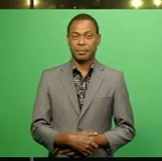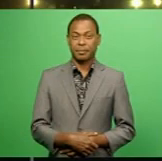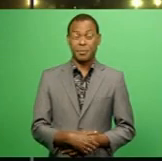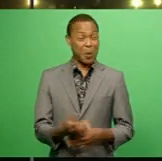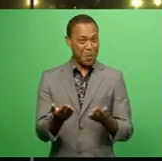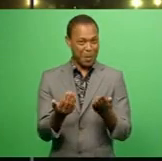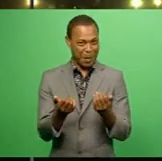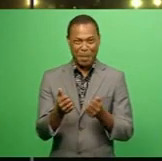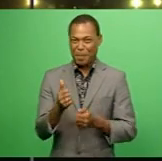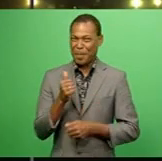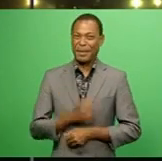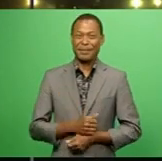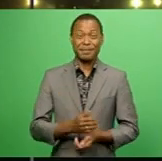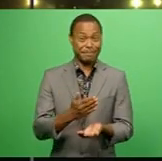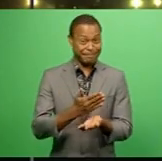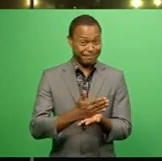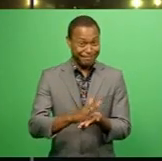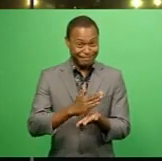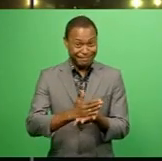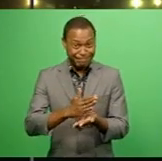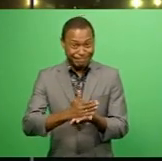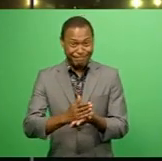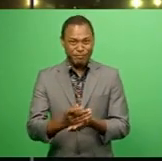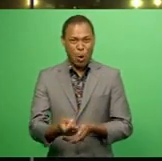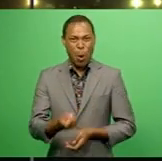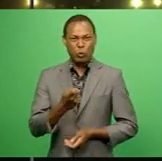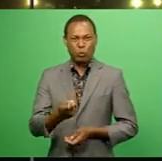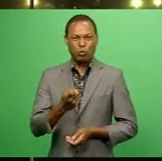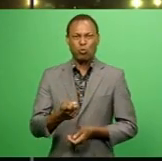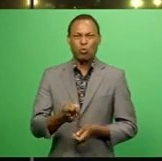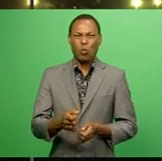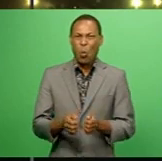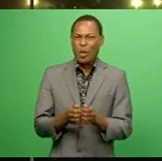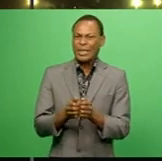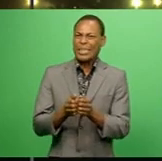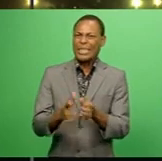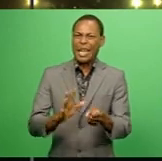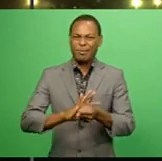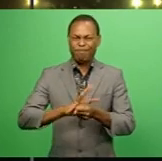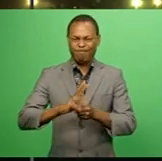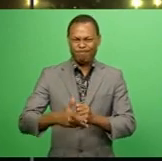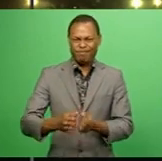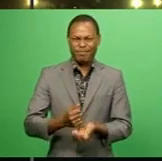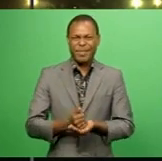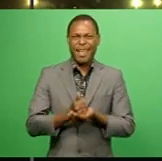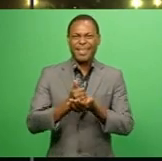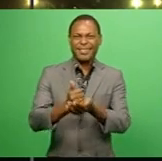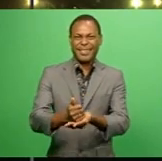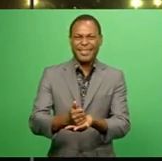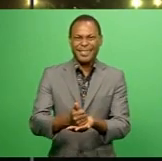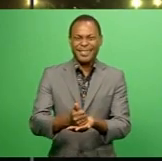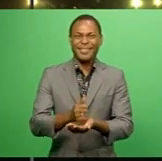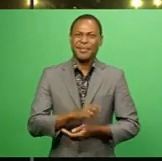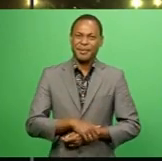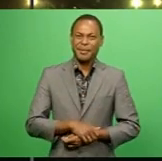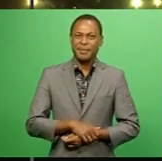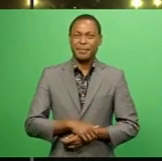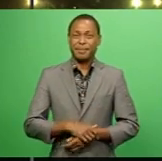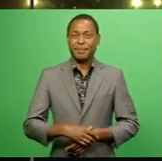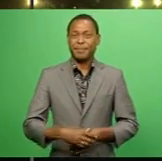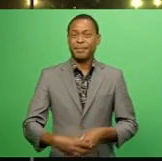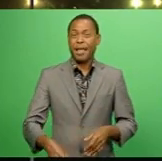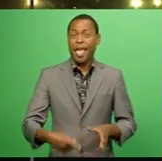Welcome back. The Fiji National Provident Fund will soon roll out a new phase of COVID-19 relief assistance. Acting Chief